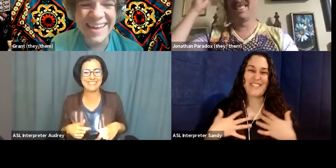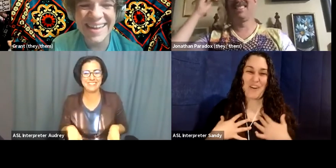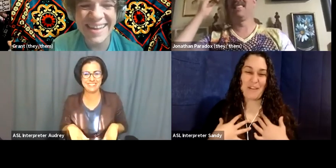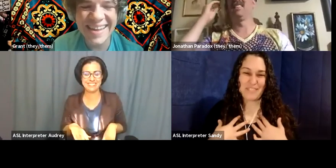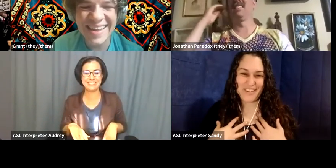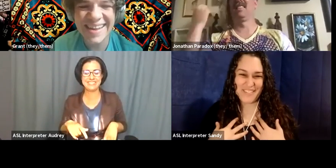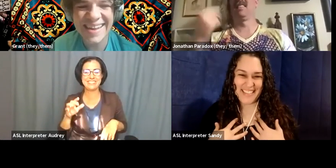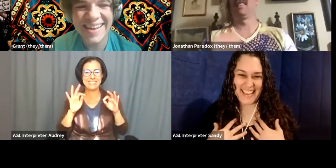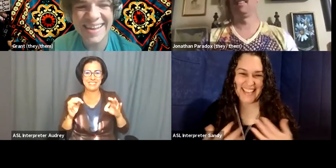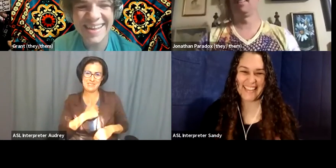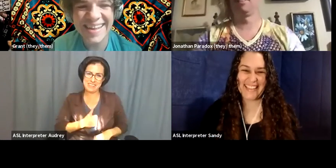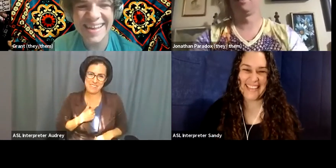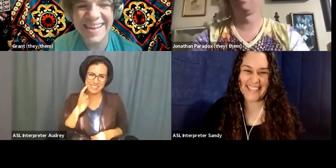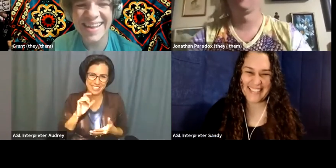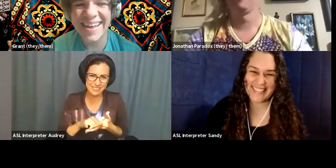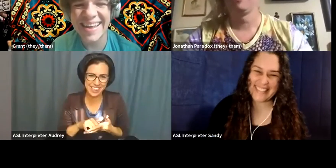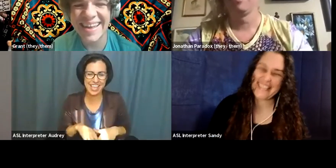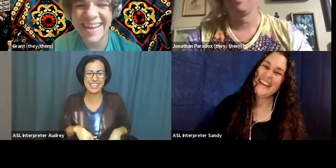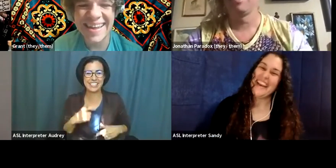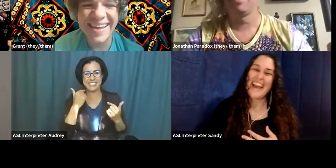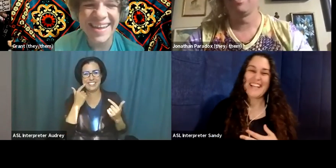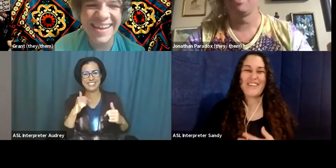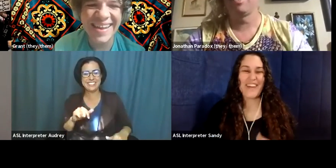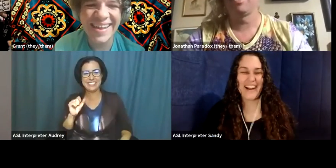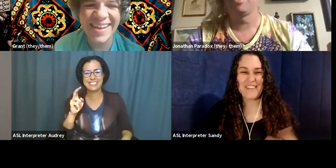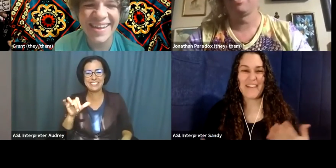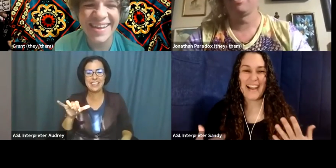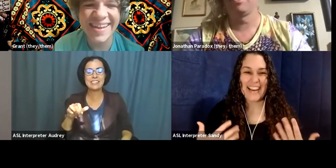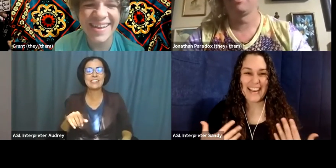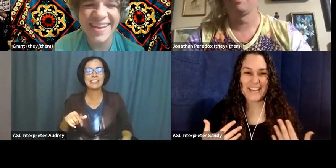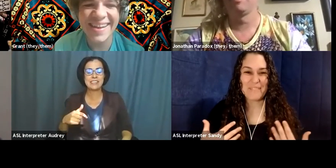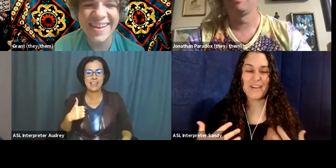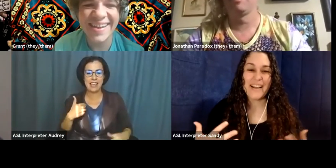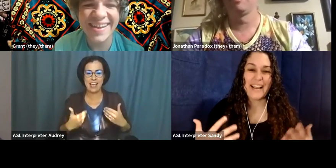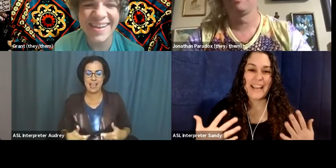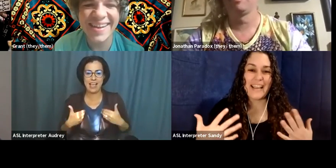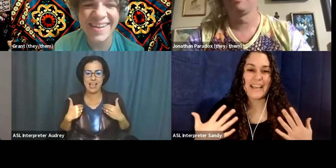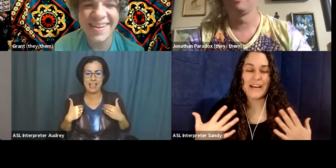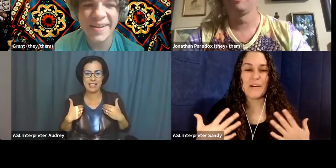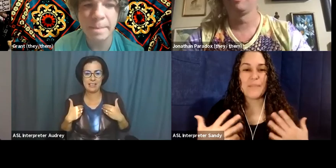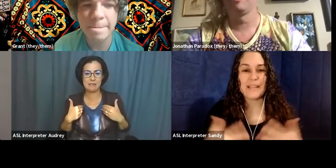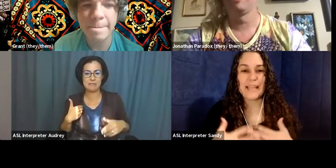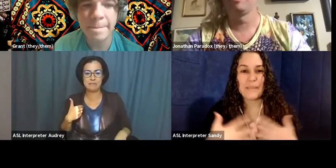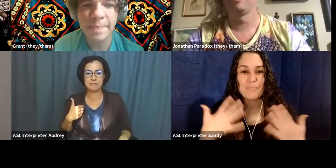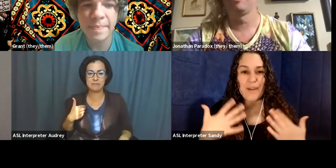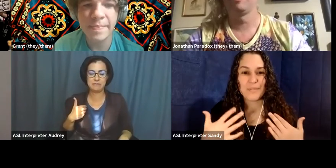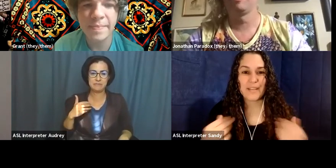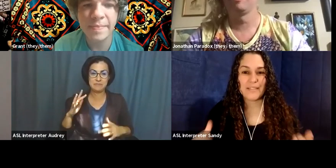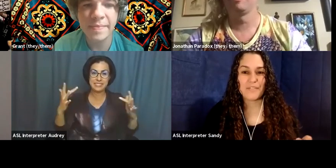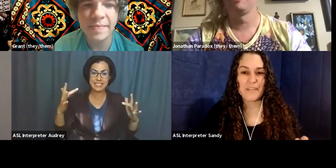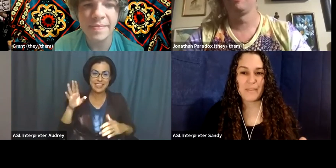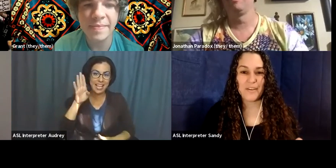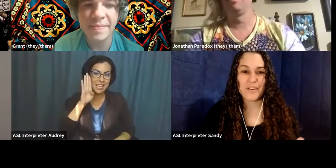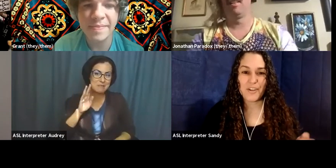So I'm sorry about that. So, um, um, am a, um, light brown